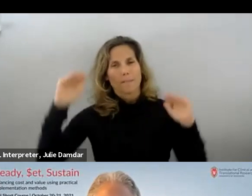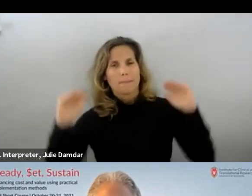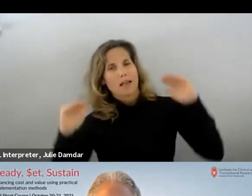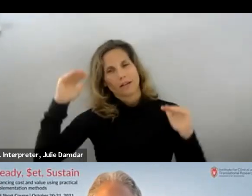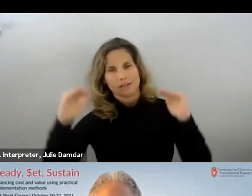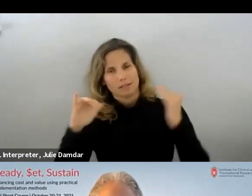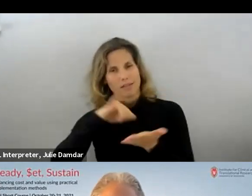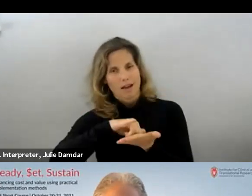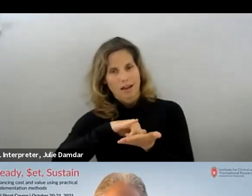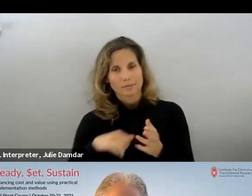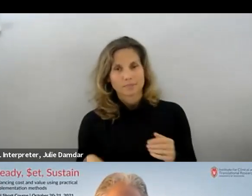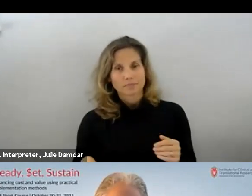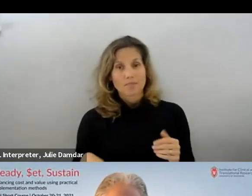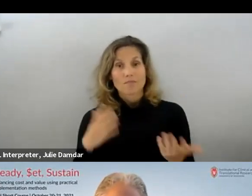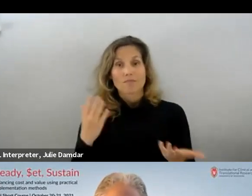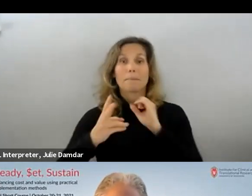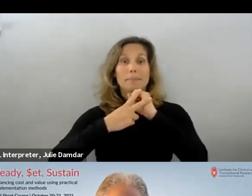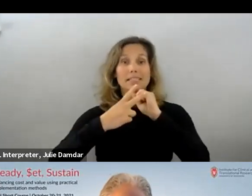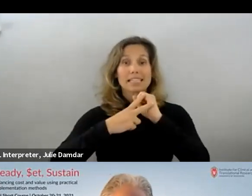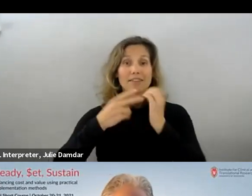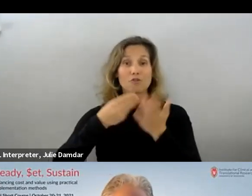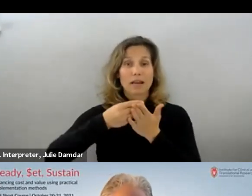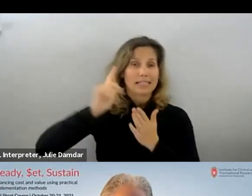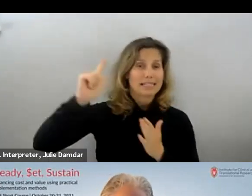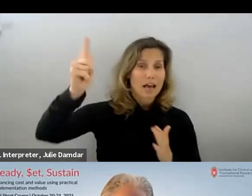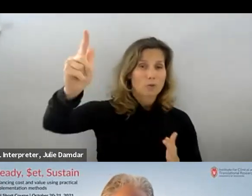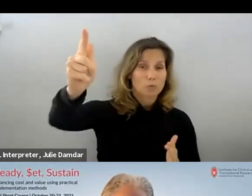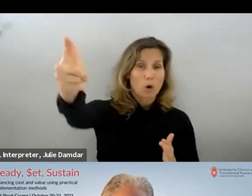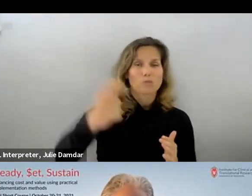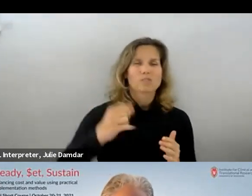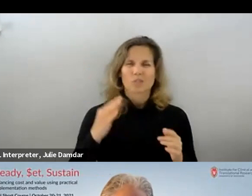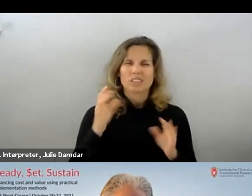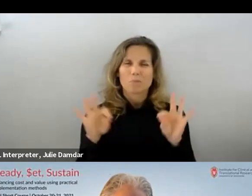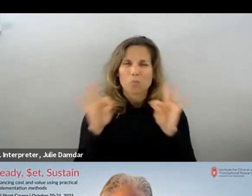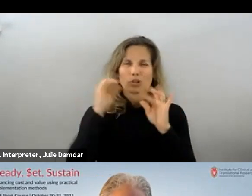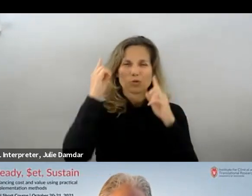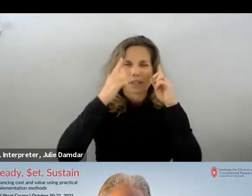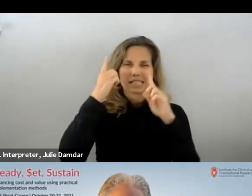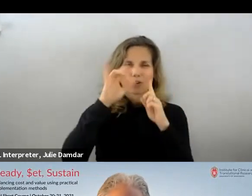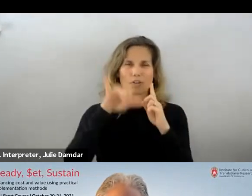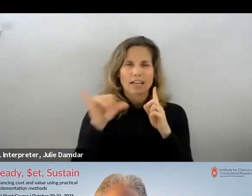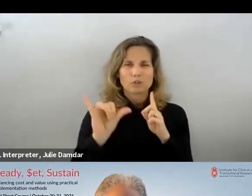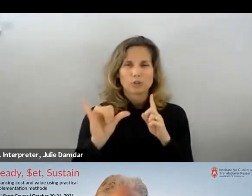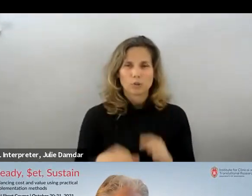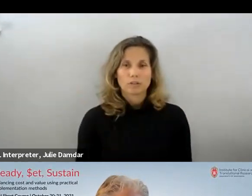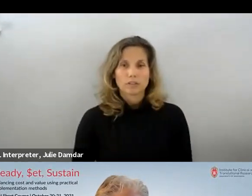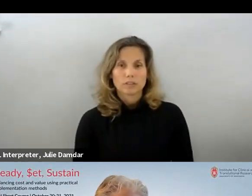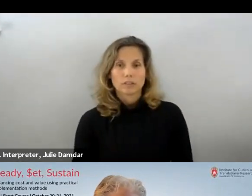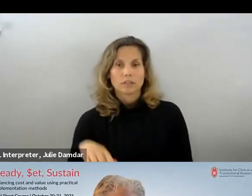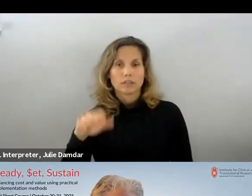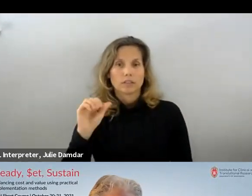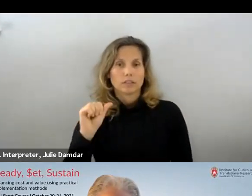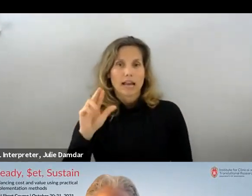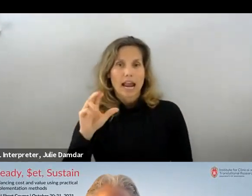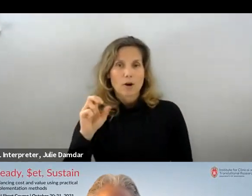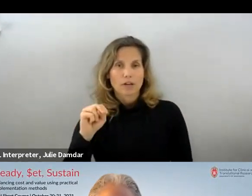you know, save you downstream. So I think you want to take those things into consideration as well. Yeah, and I'd like to just build